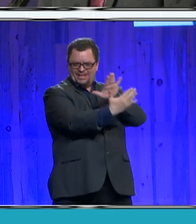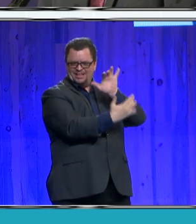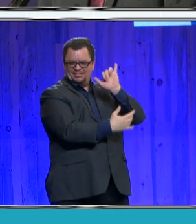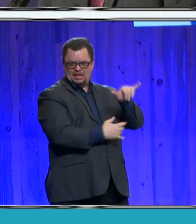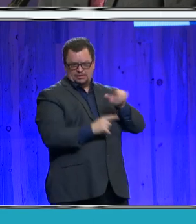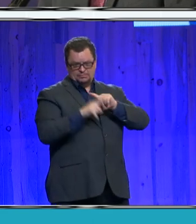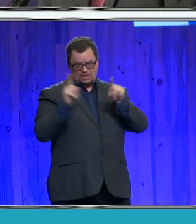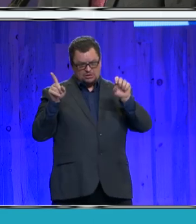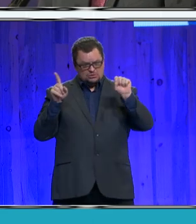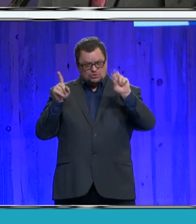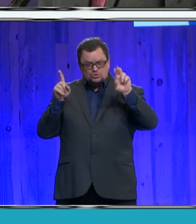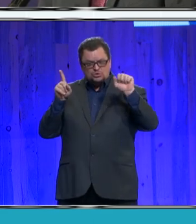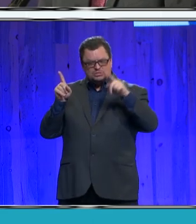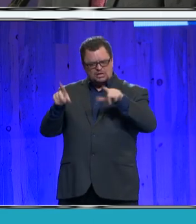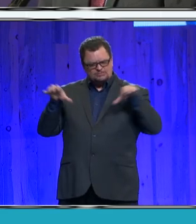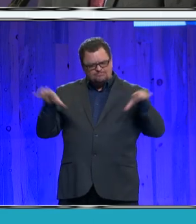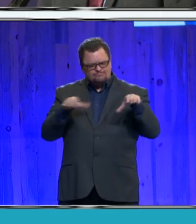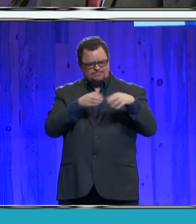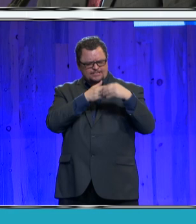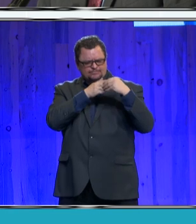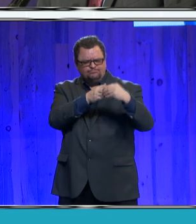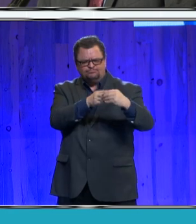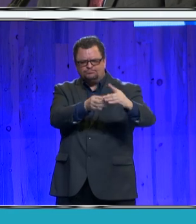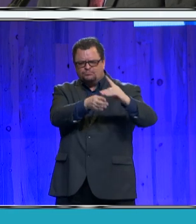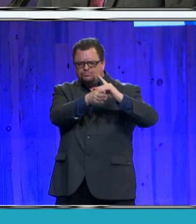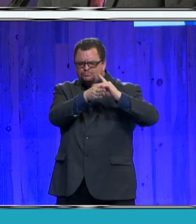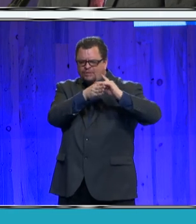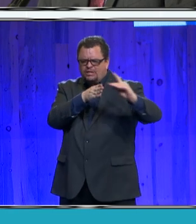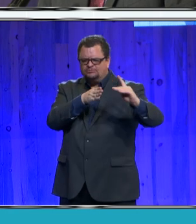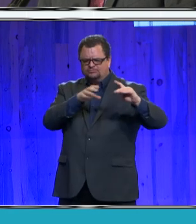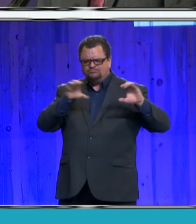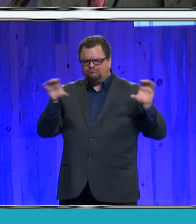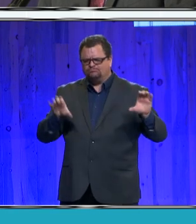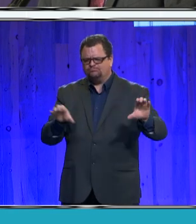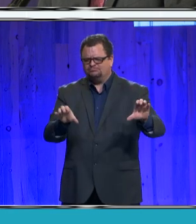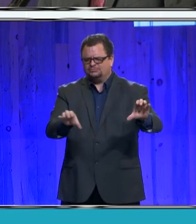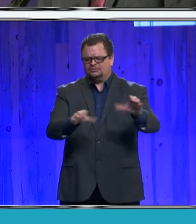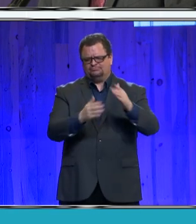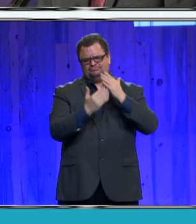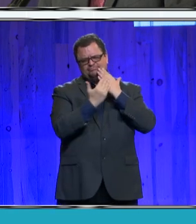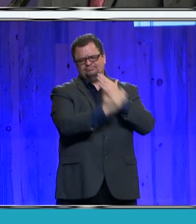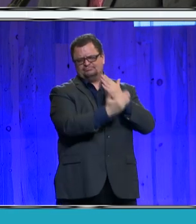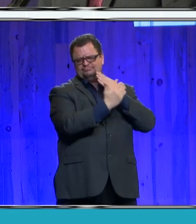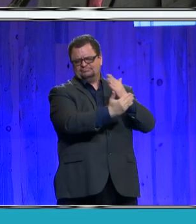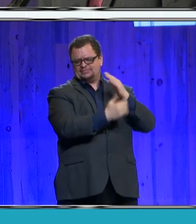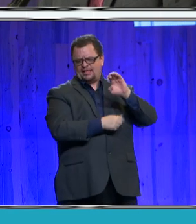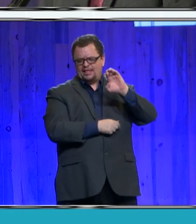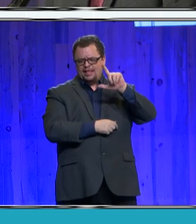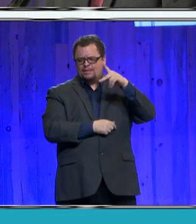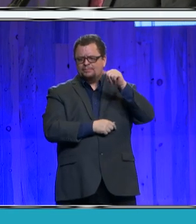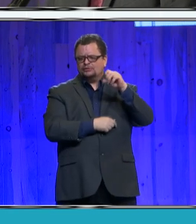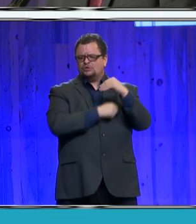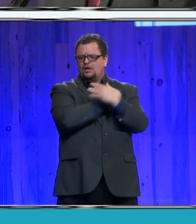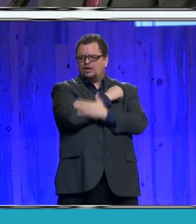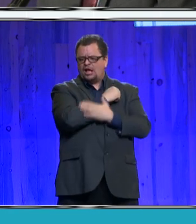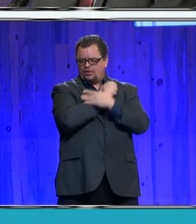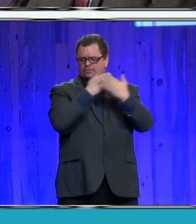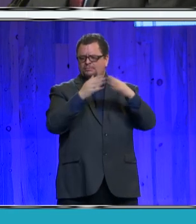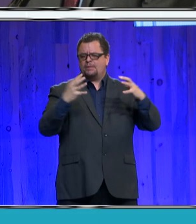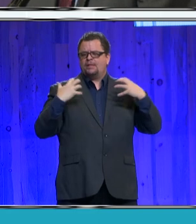unwavering professionalism and tact. Thank you, El Paso County Public Health, for choosing each day to do the next right thing.